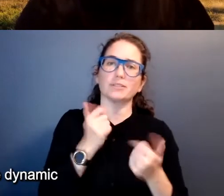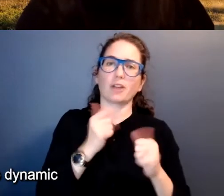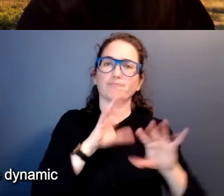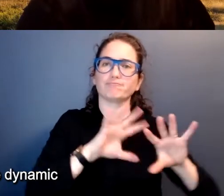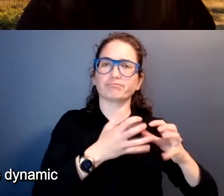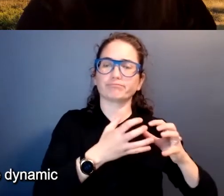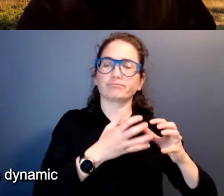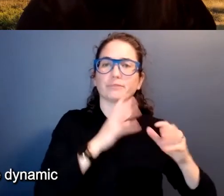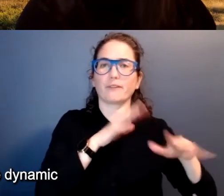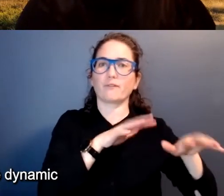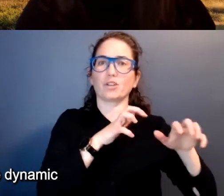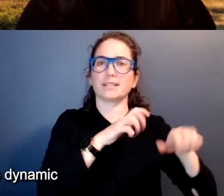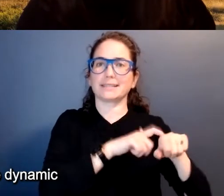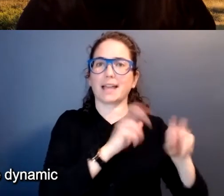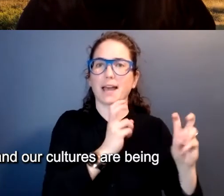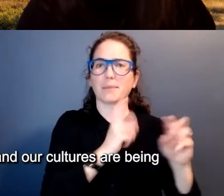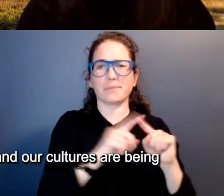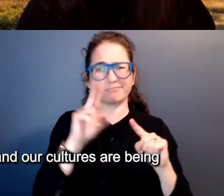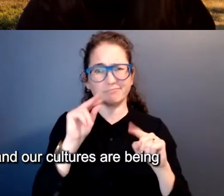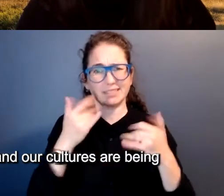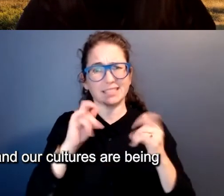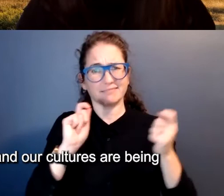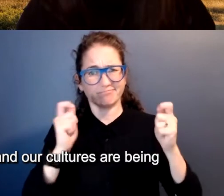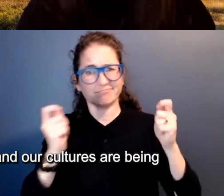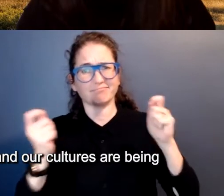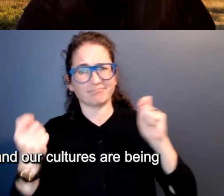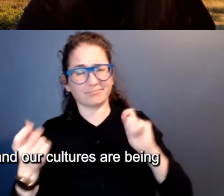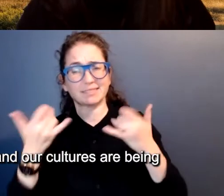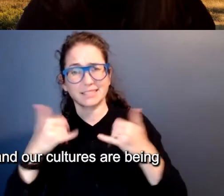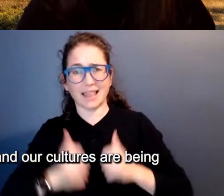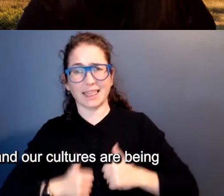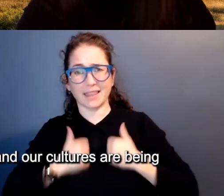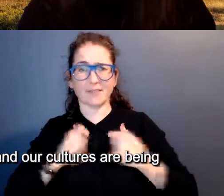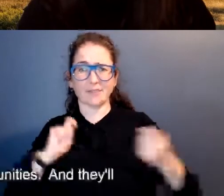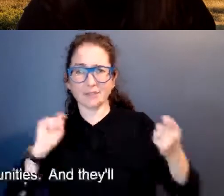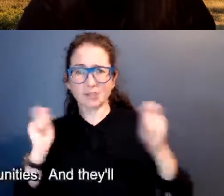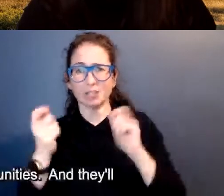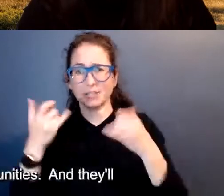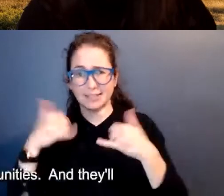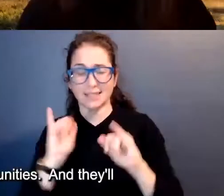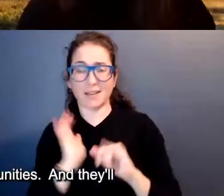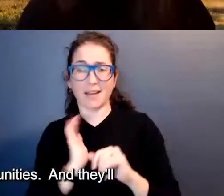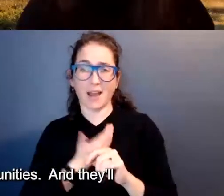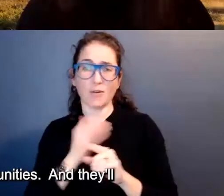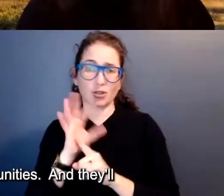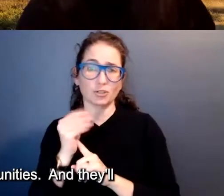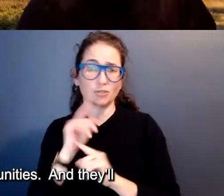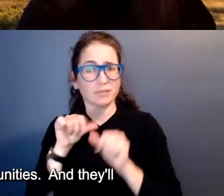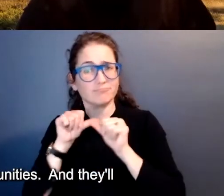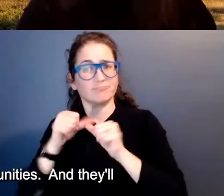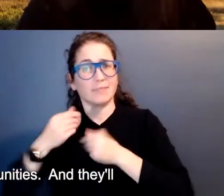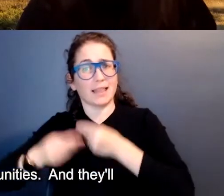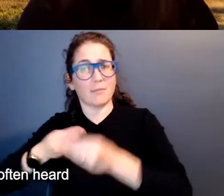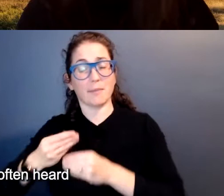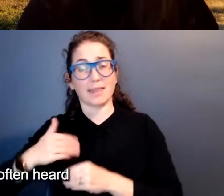them in time, we're dynamic, we're living, we're changing, we're shifting, and our cultures are being lived by the young